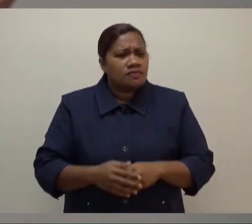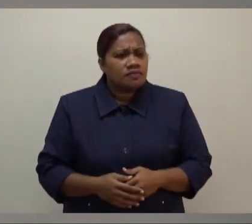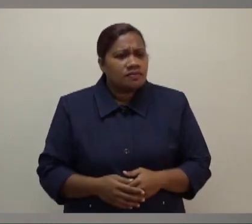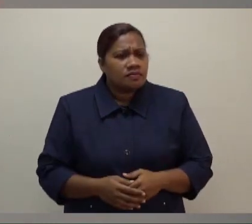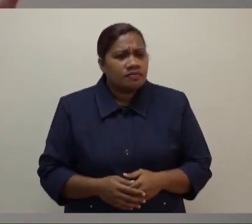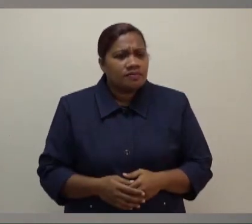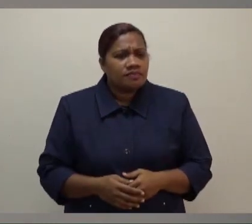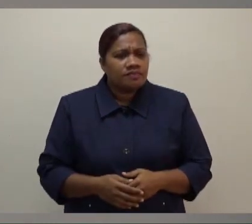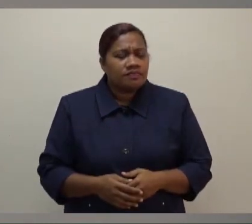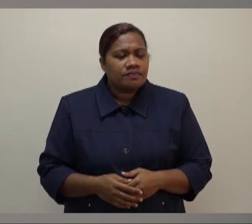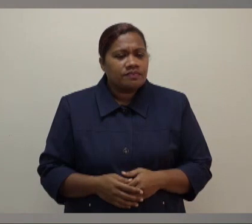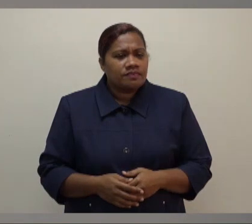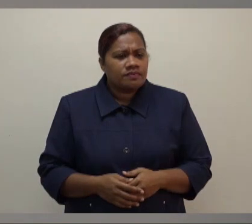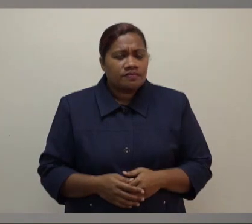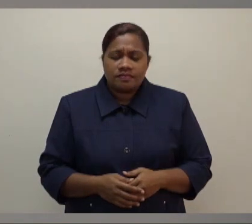People kind of taper off.